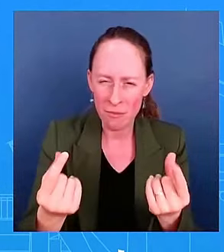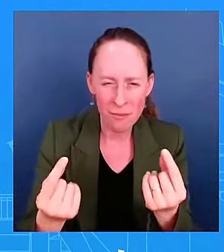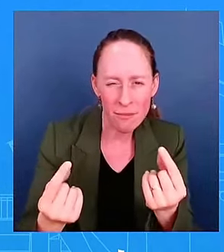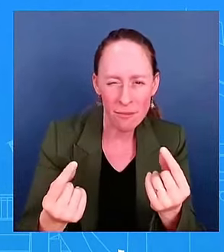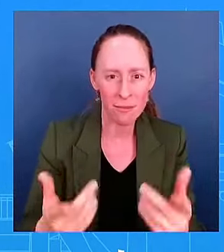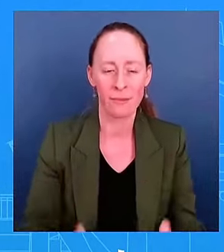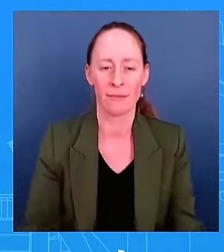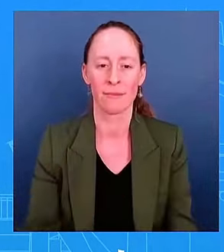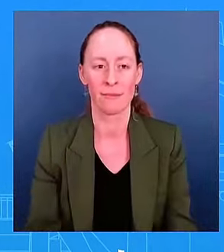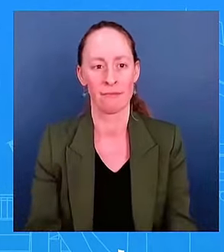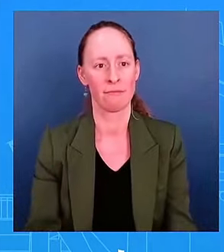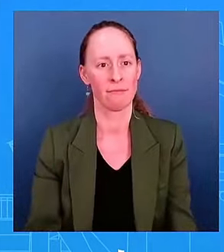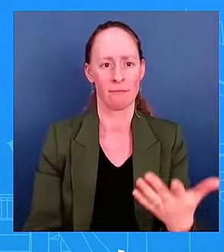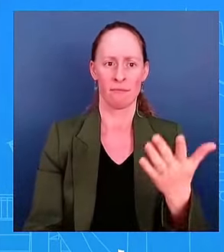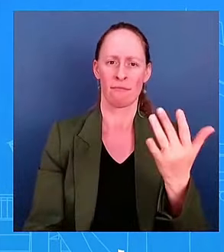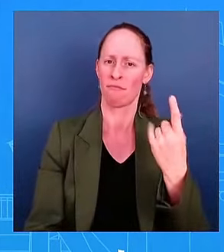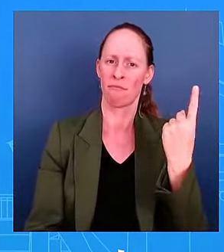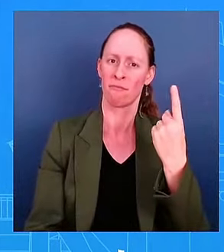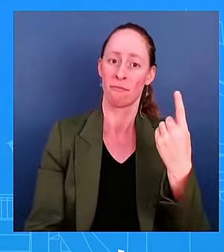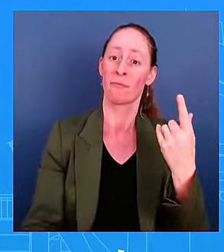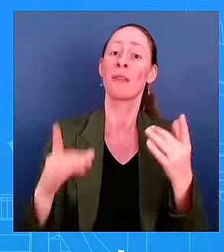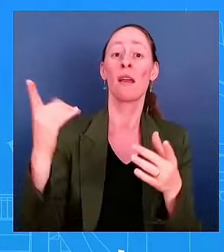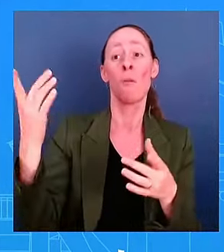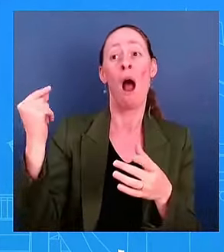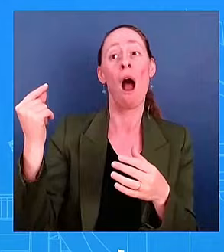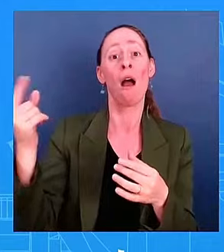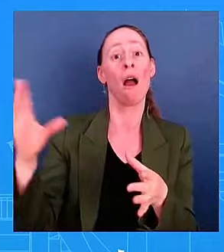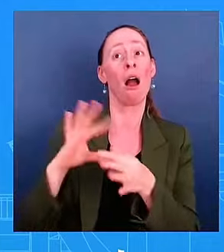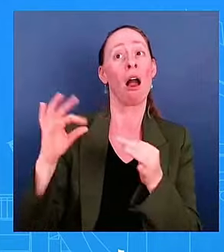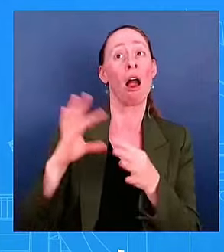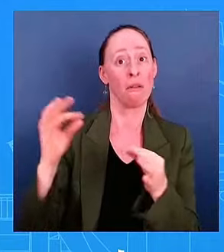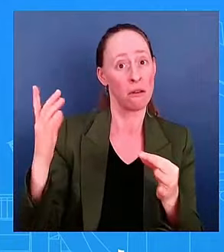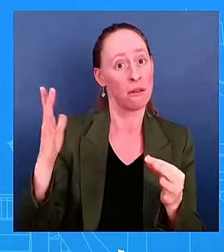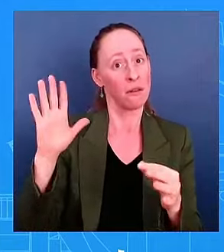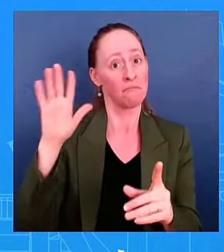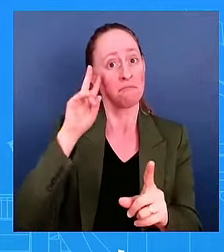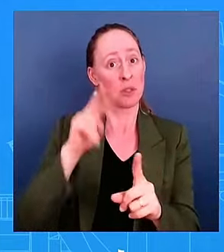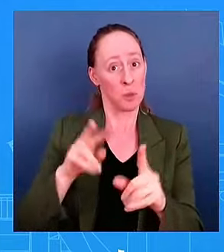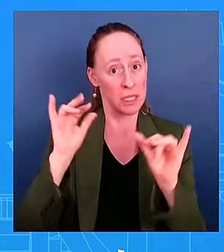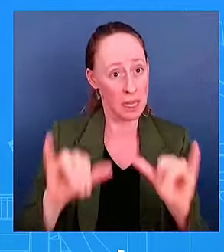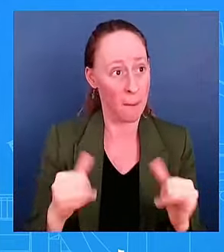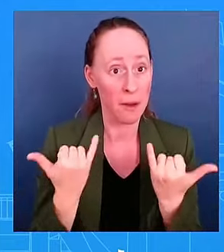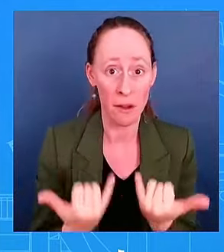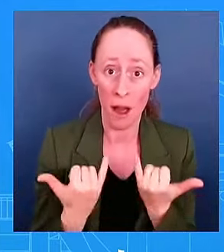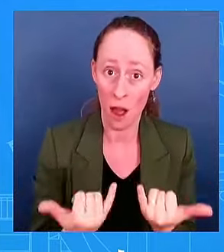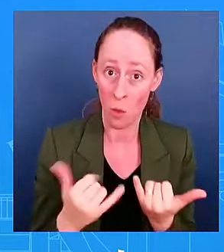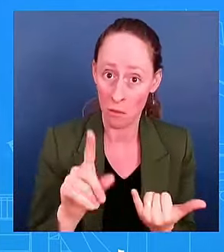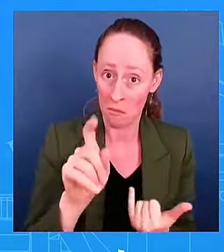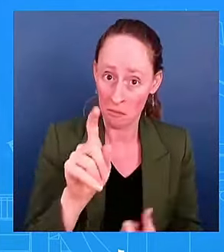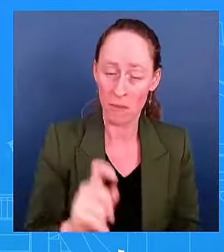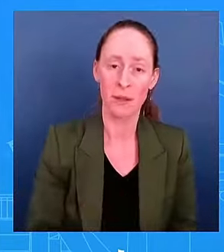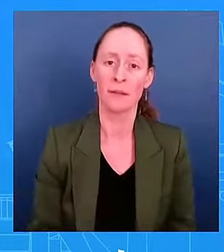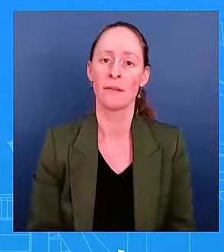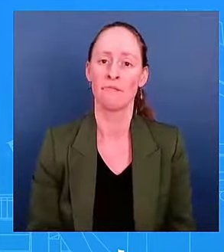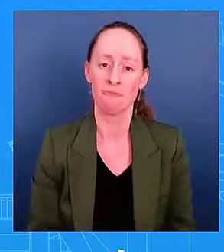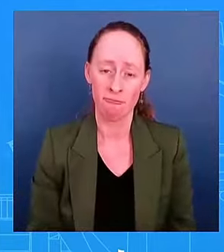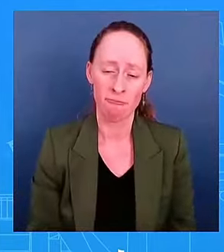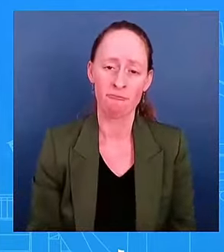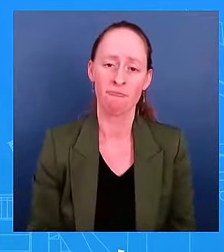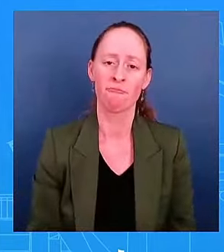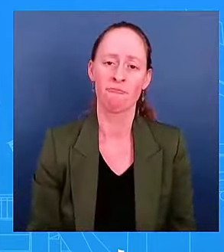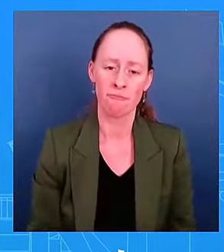still does. Michael. Next question. If President Biden was fatigued during the debate because of overseas travel that was 12 days